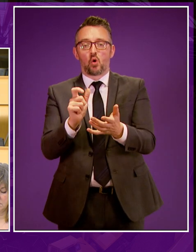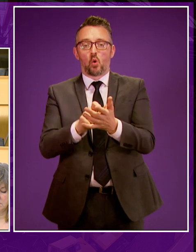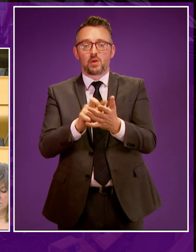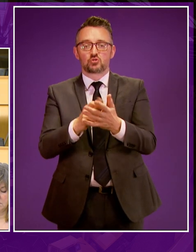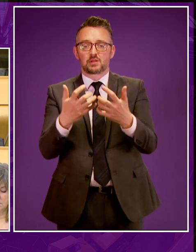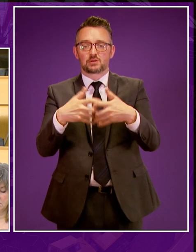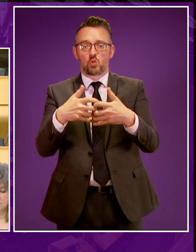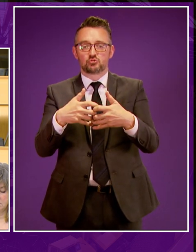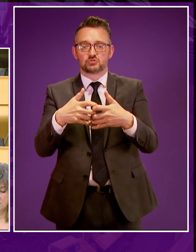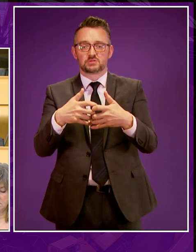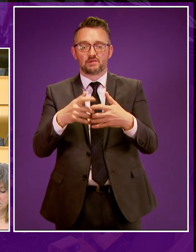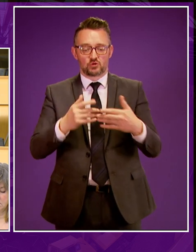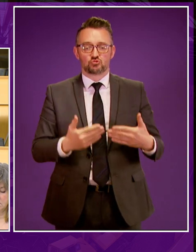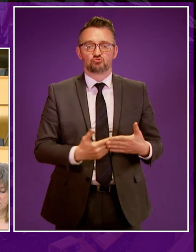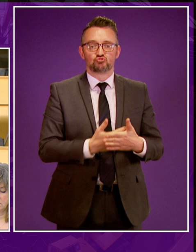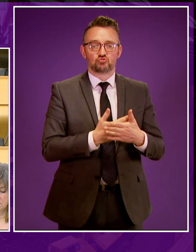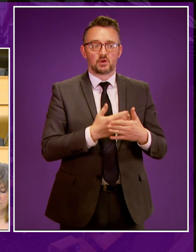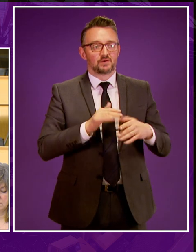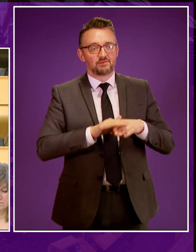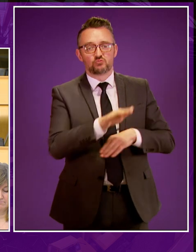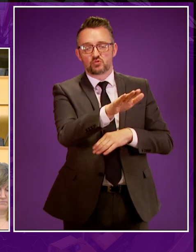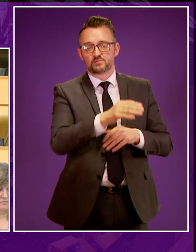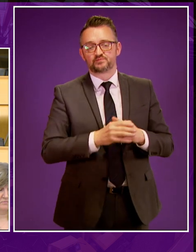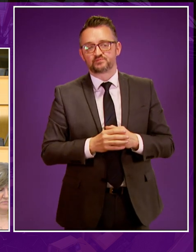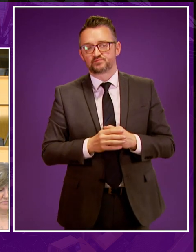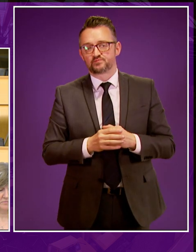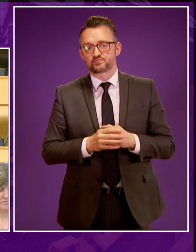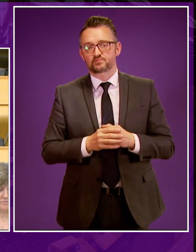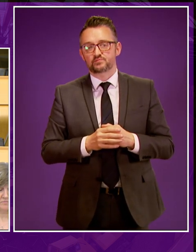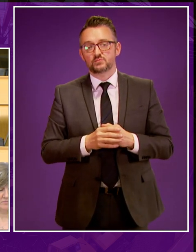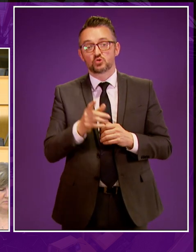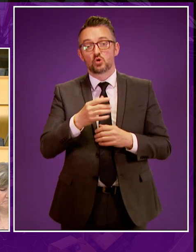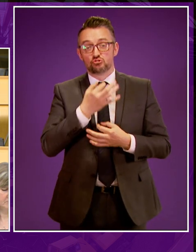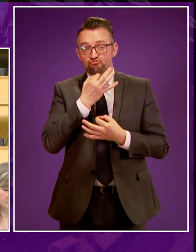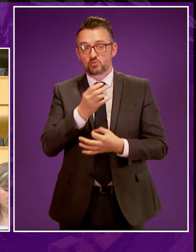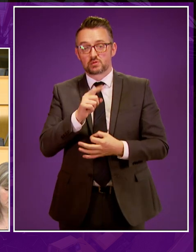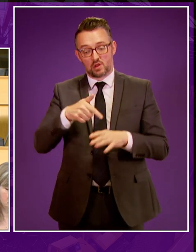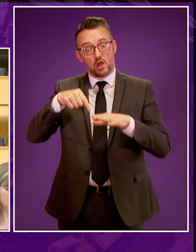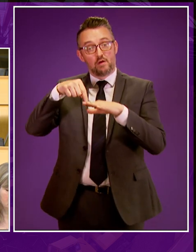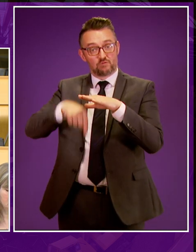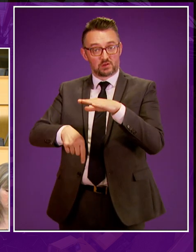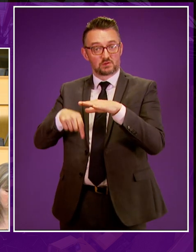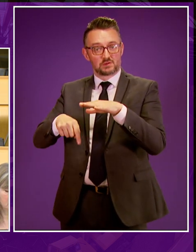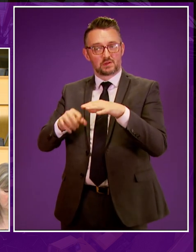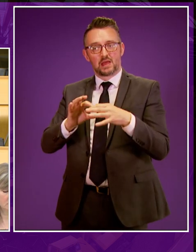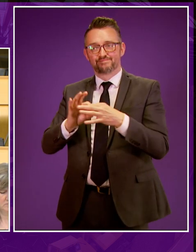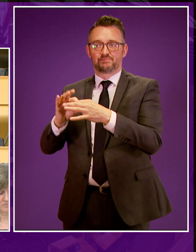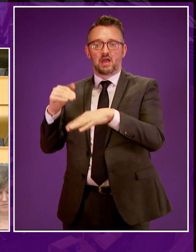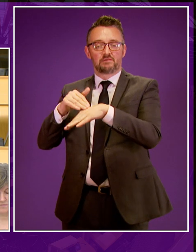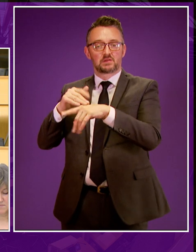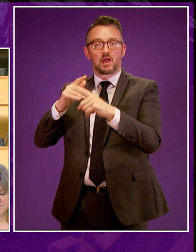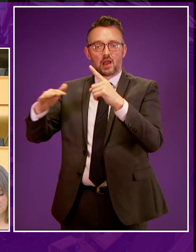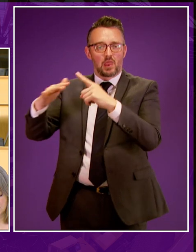technologies of today and tomorrow. The risks that the fracking technologies pose to the climate and to